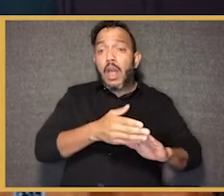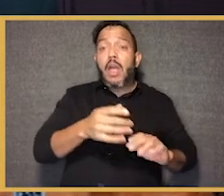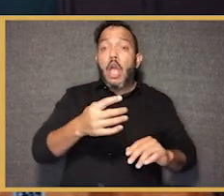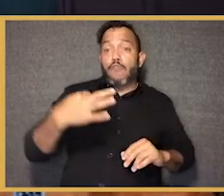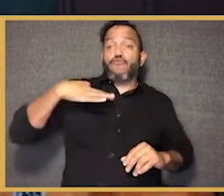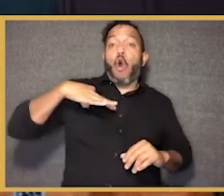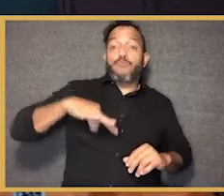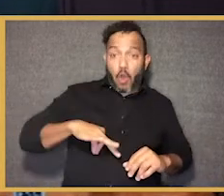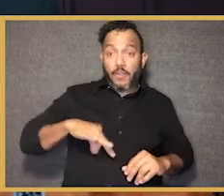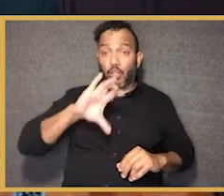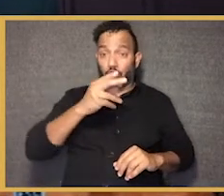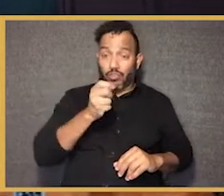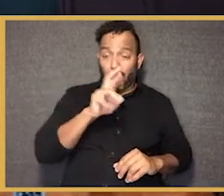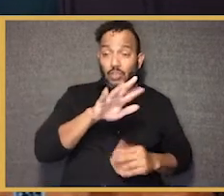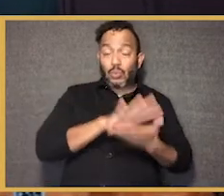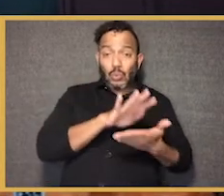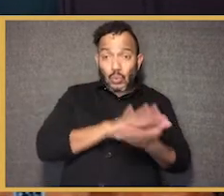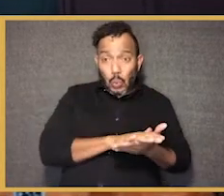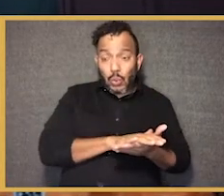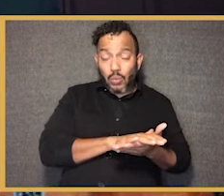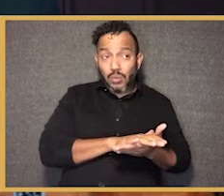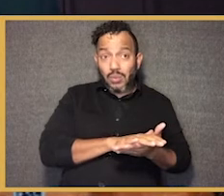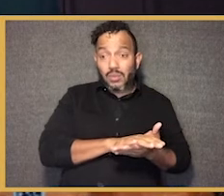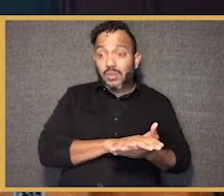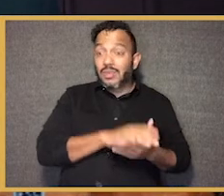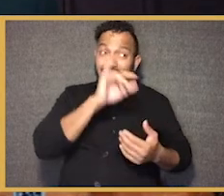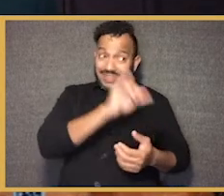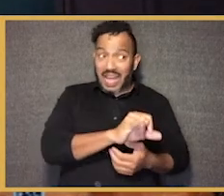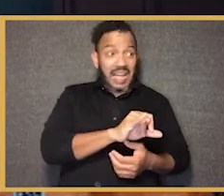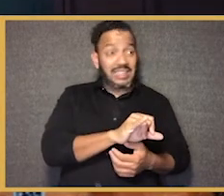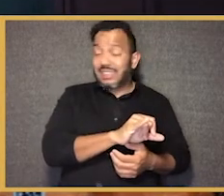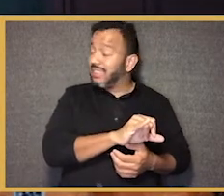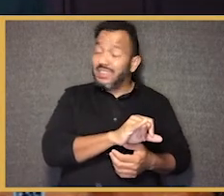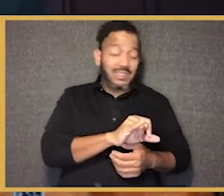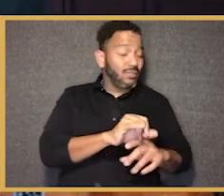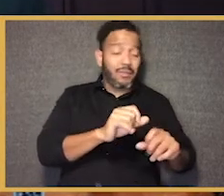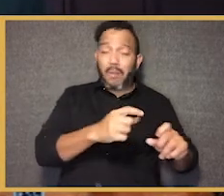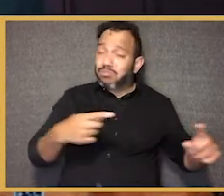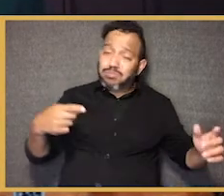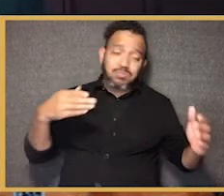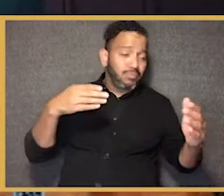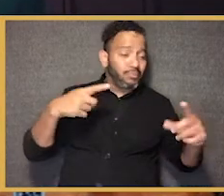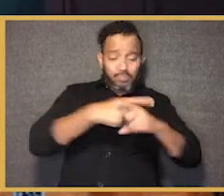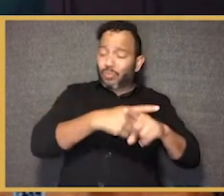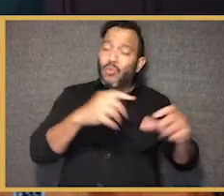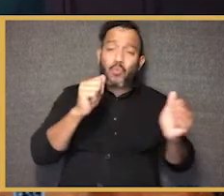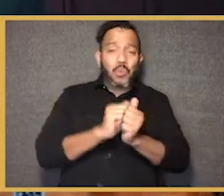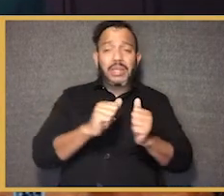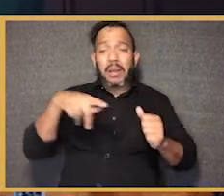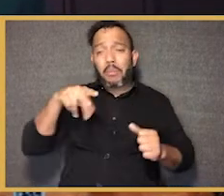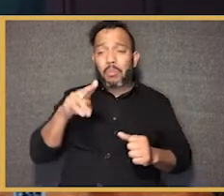for-profit charters that, to my mind, detract from public education.